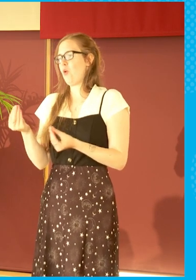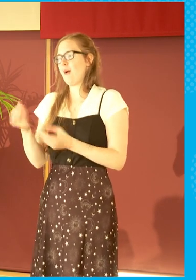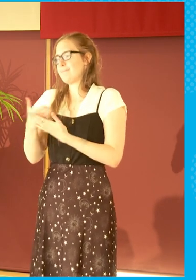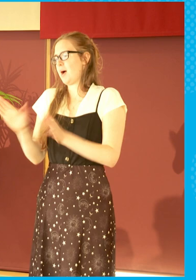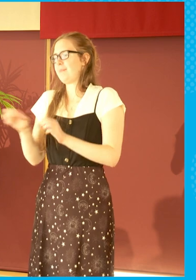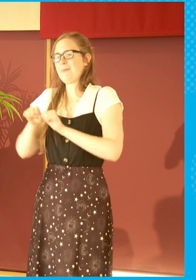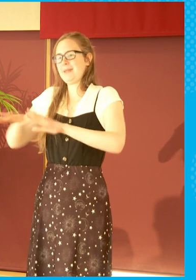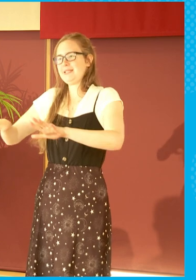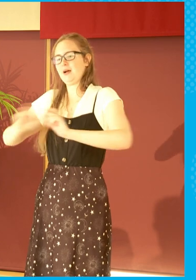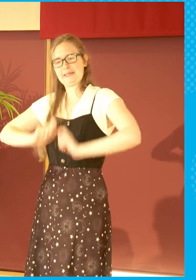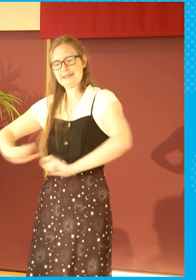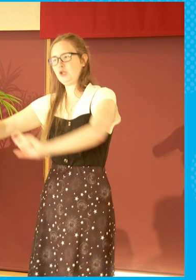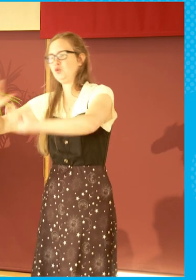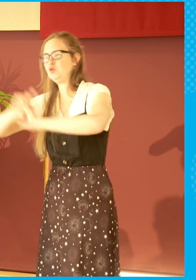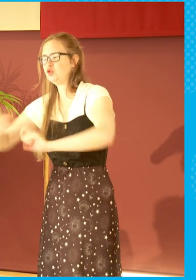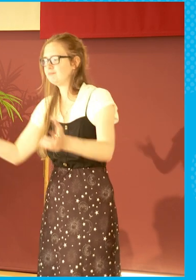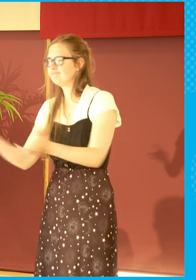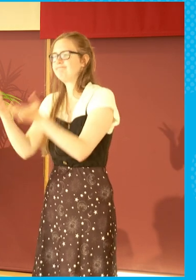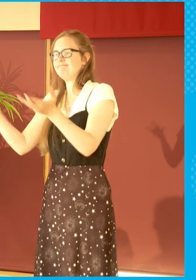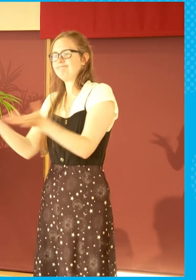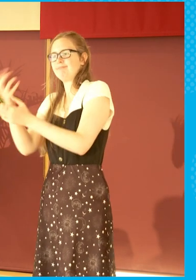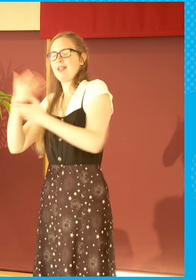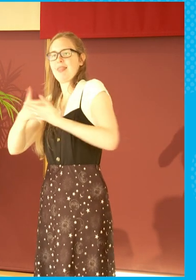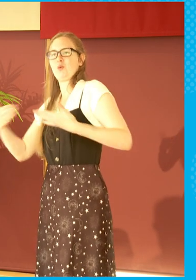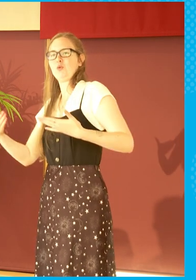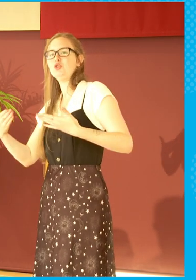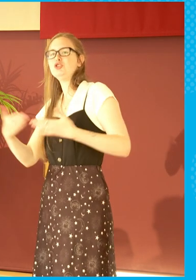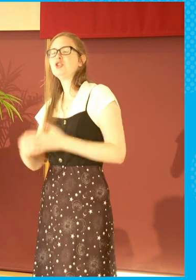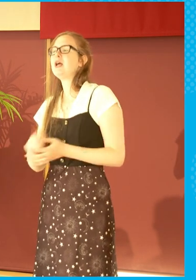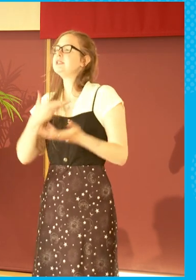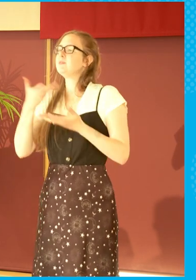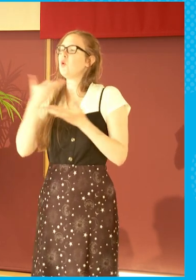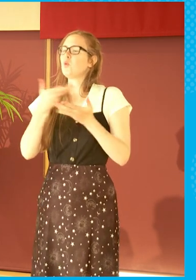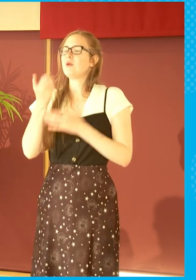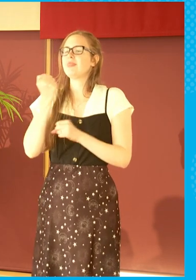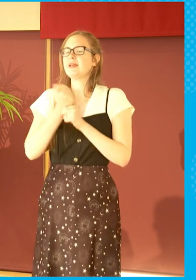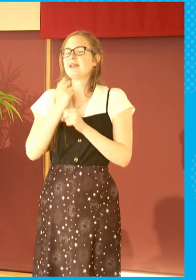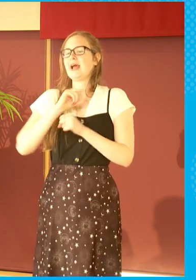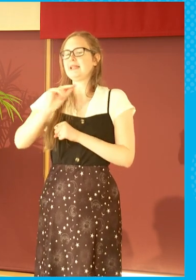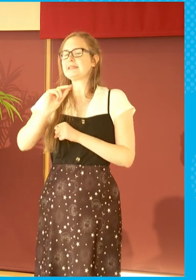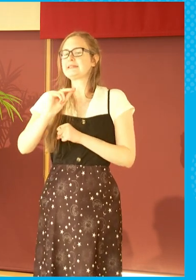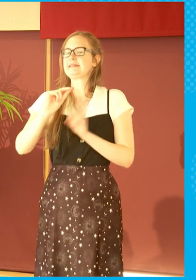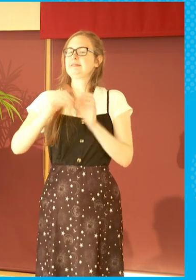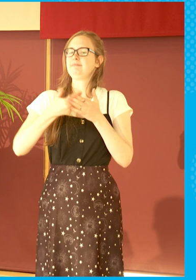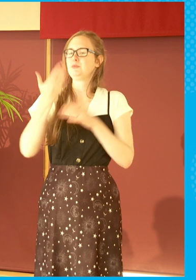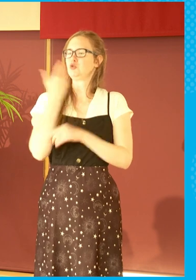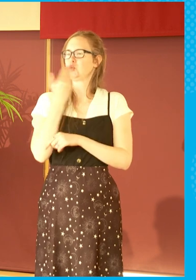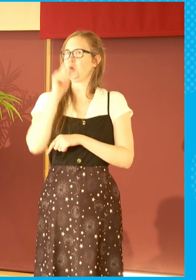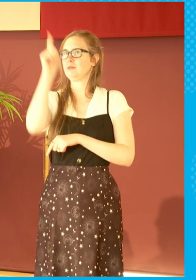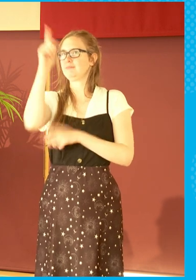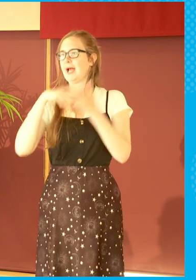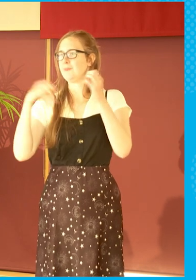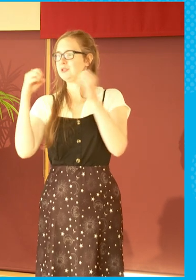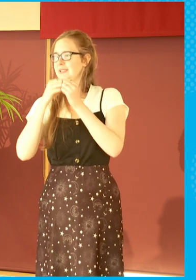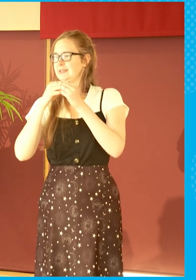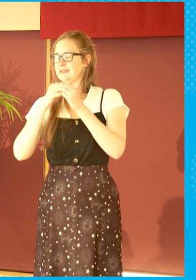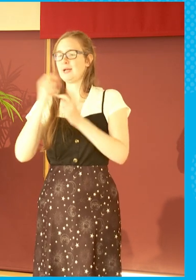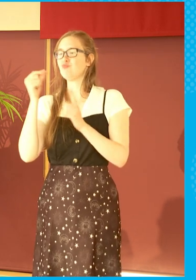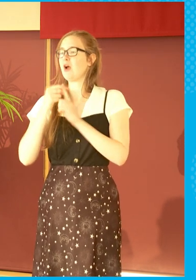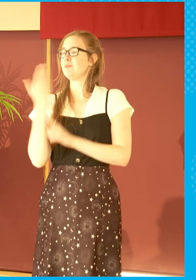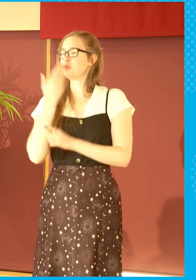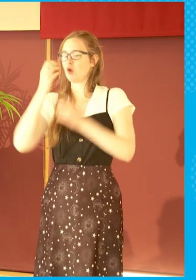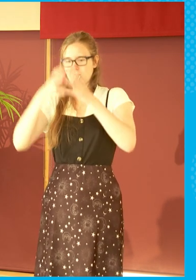keeping it alive. I spoke for a while to the people who run the Gaelic Medium Education School in Aberdeen. It's a really thriving primary school.